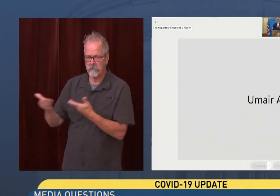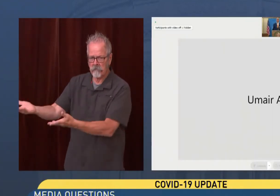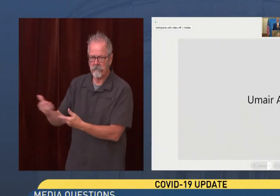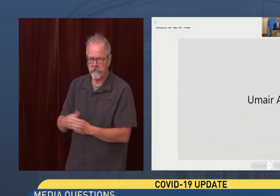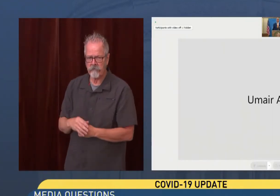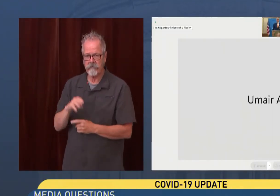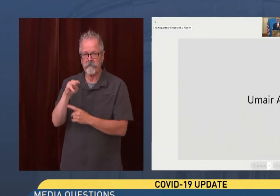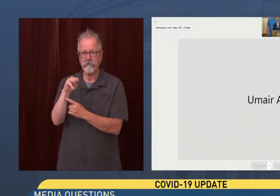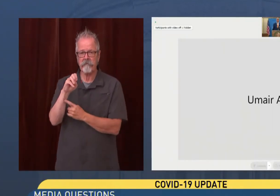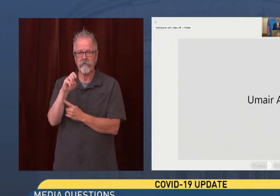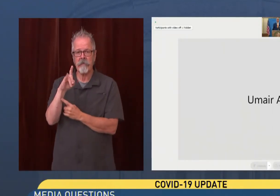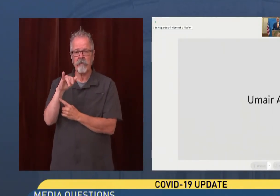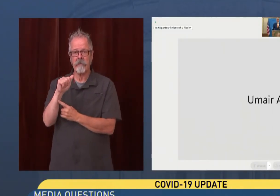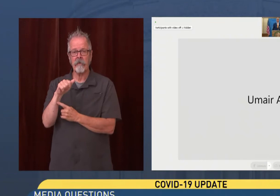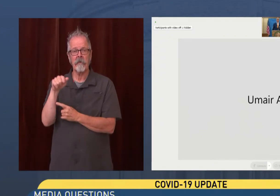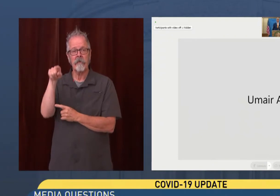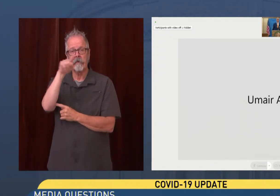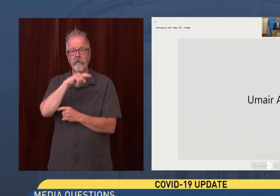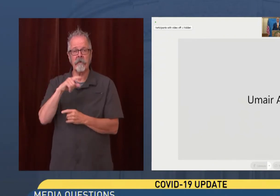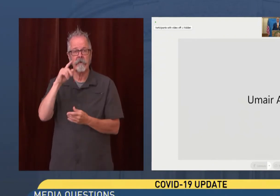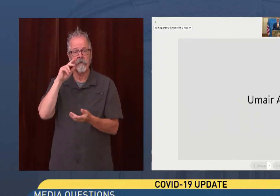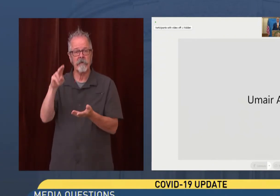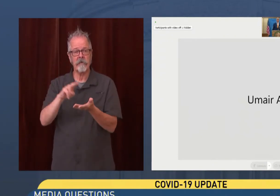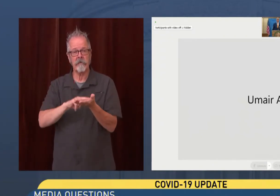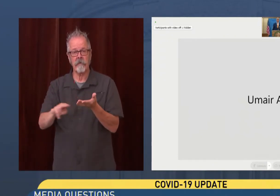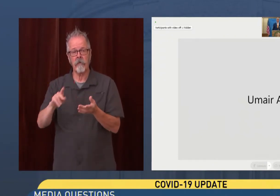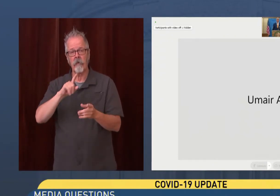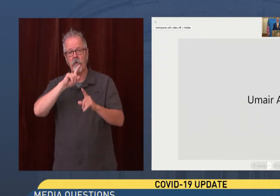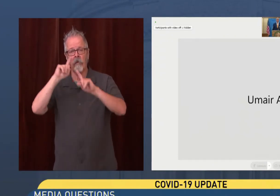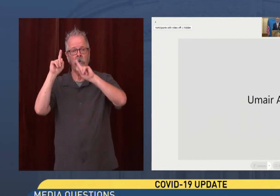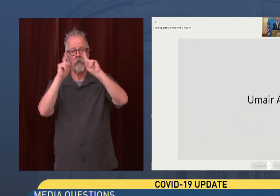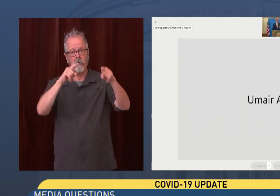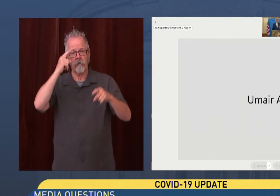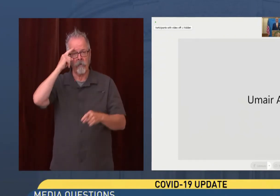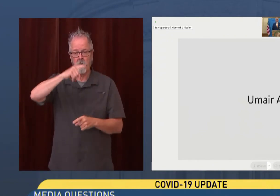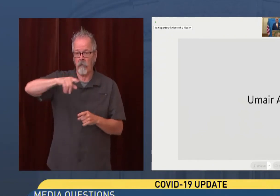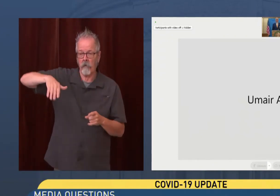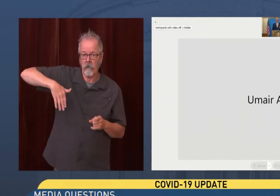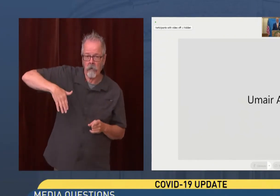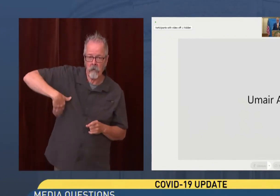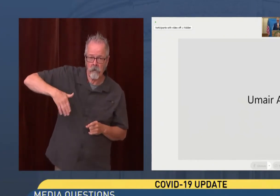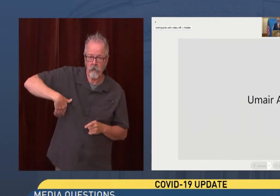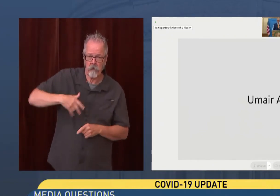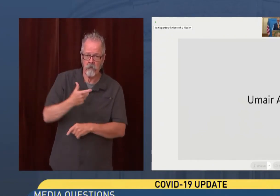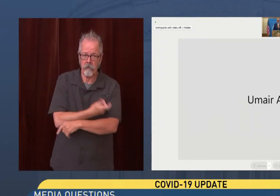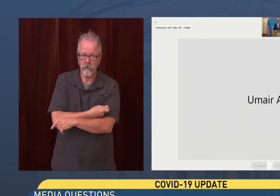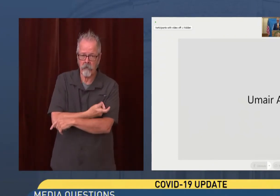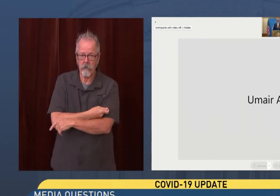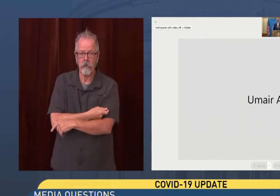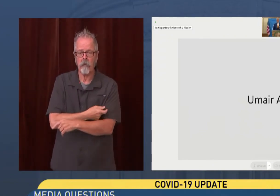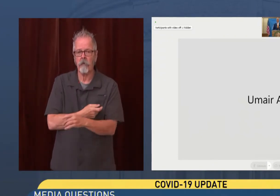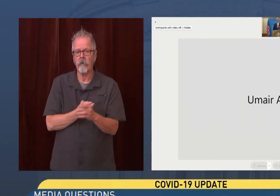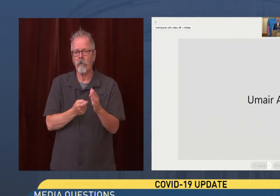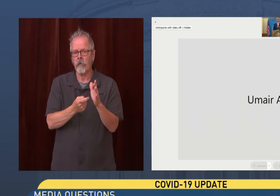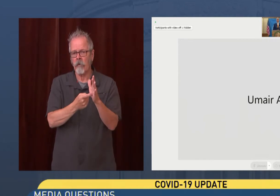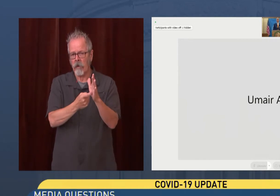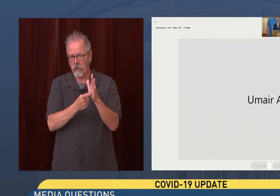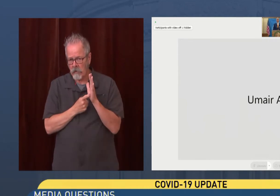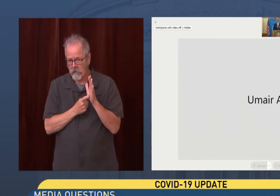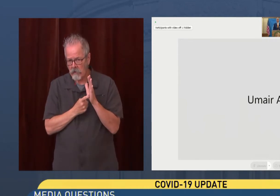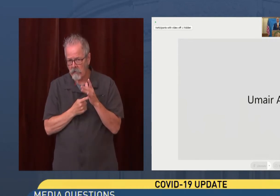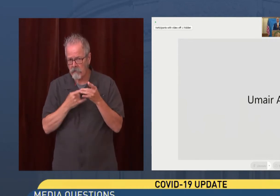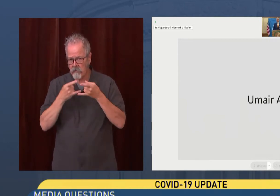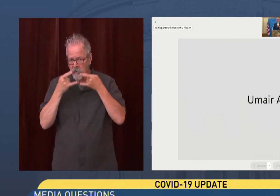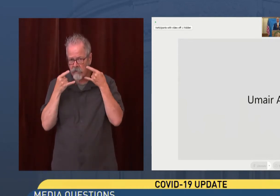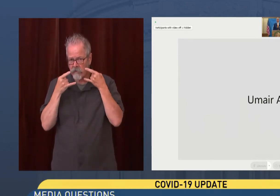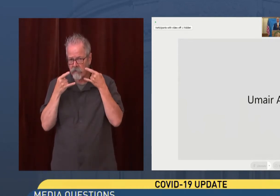secretary order for those who are unvaccinated, who are required to wear masks in